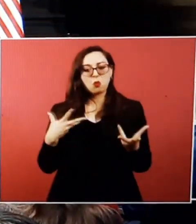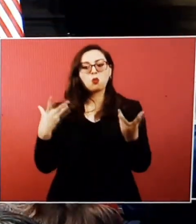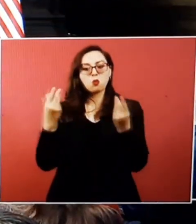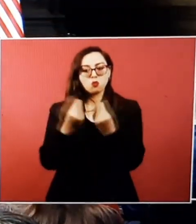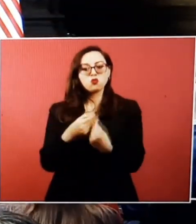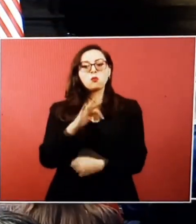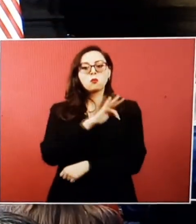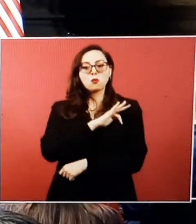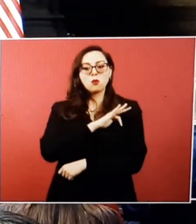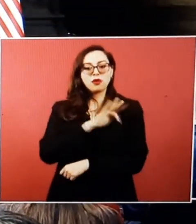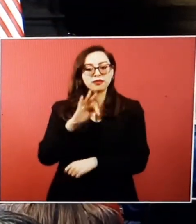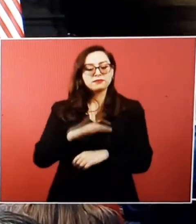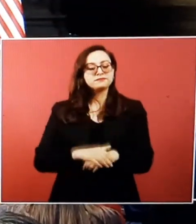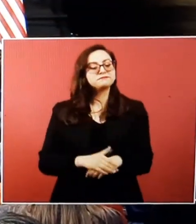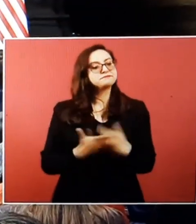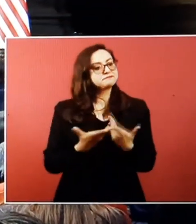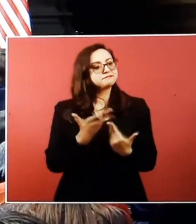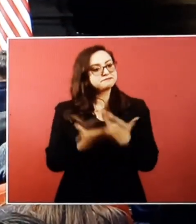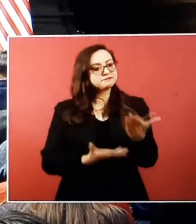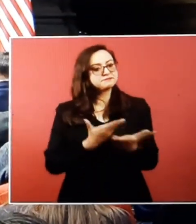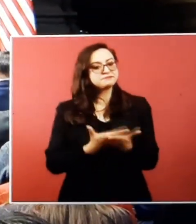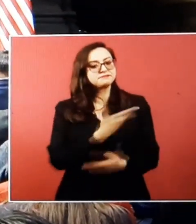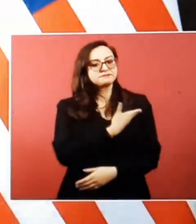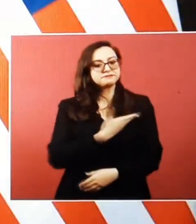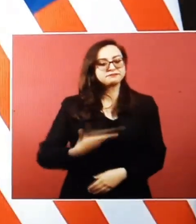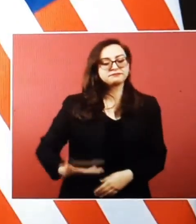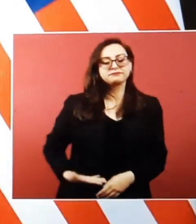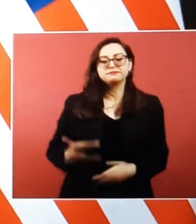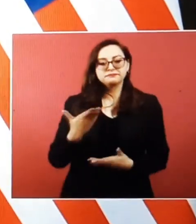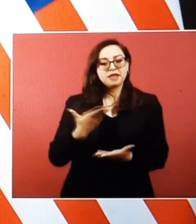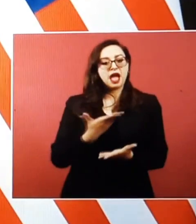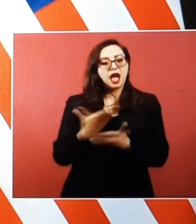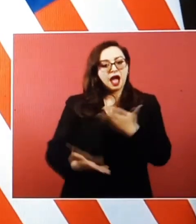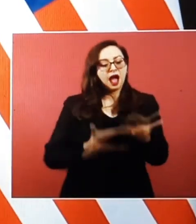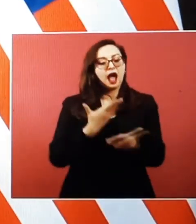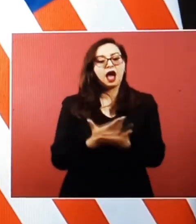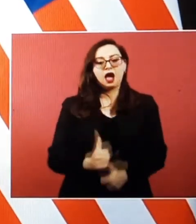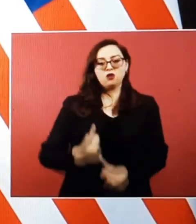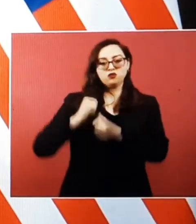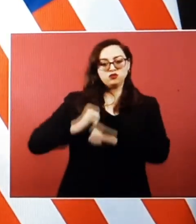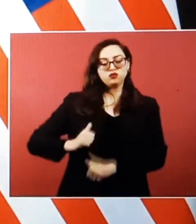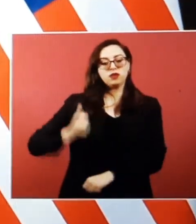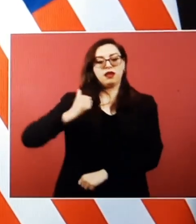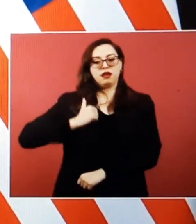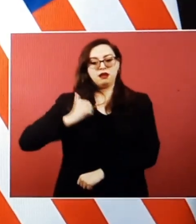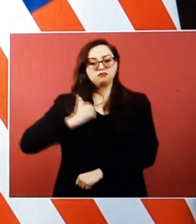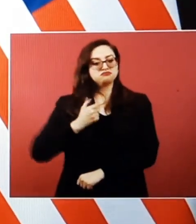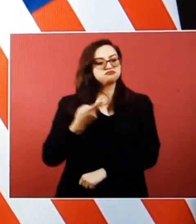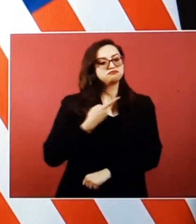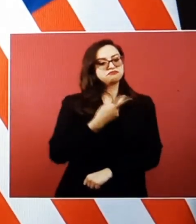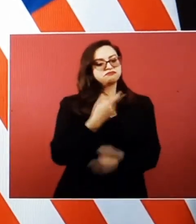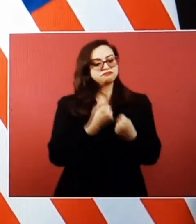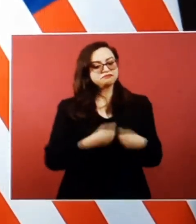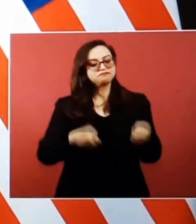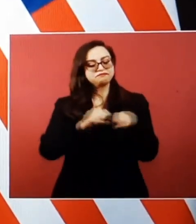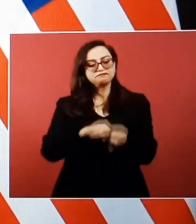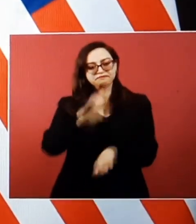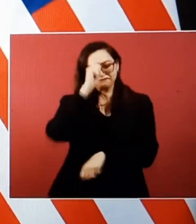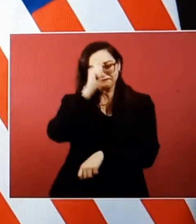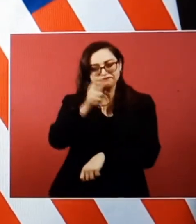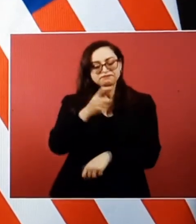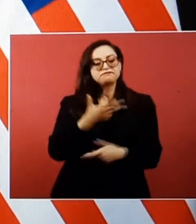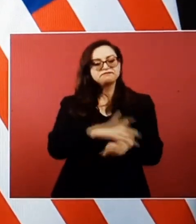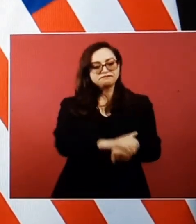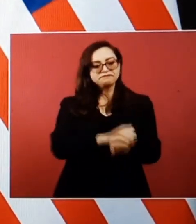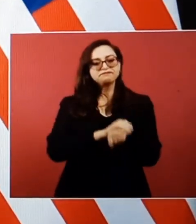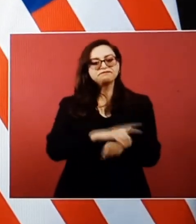honored to stand with you today. And I'm grateful to have both of you as partners and I might add friends as we work together to realize